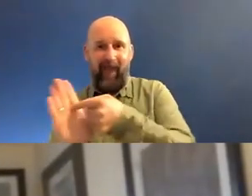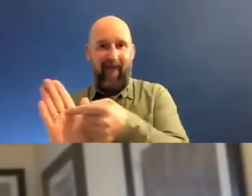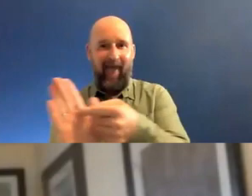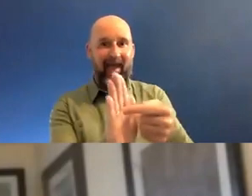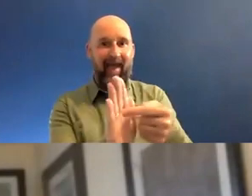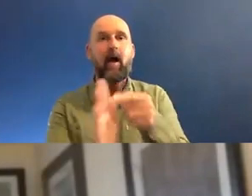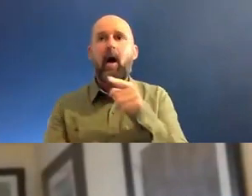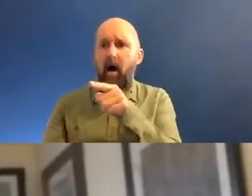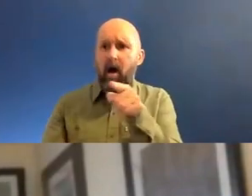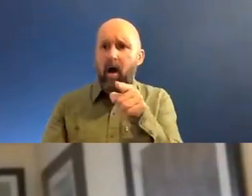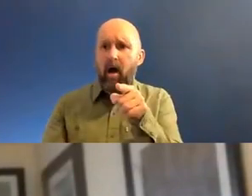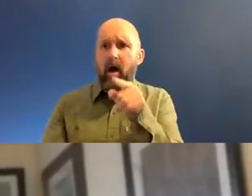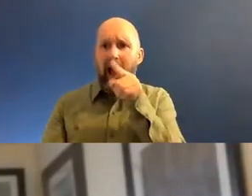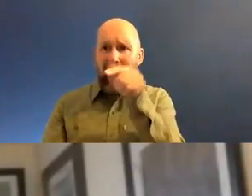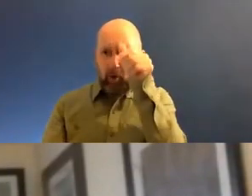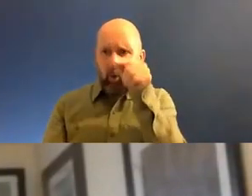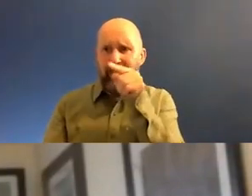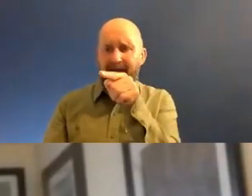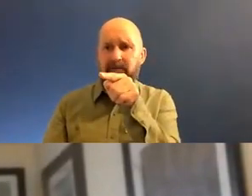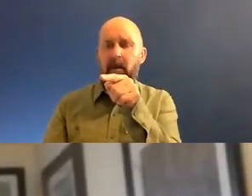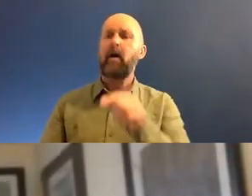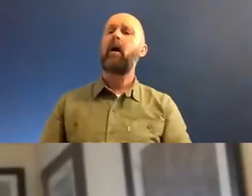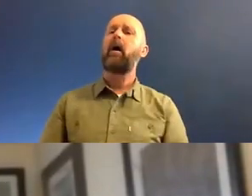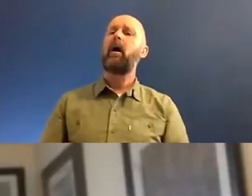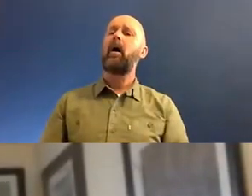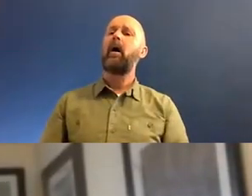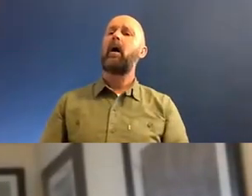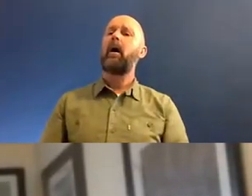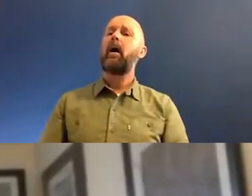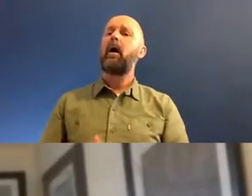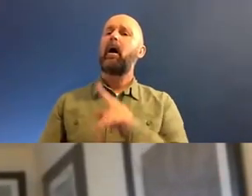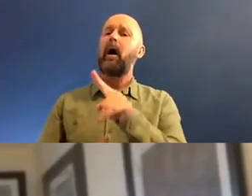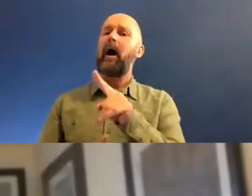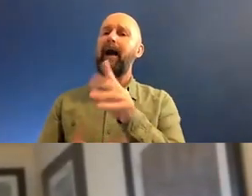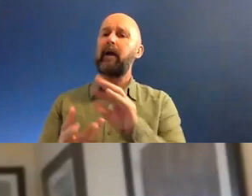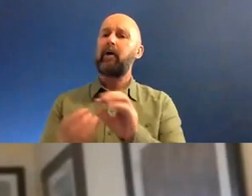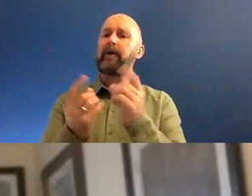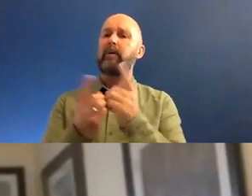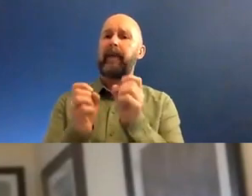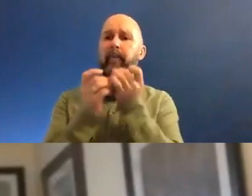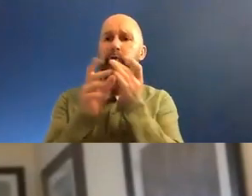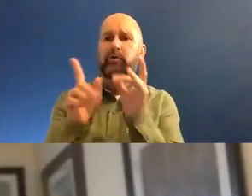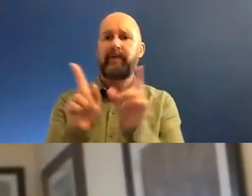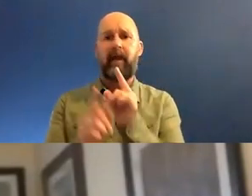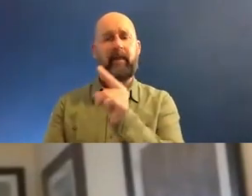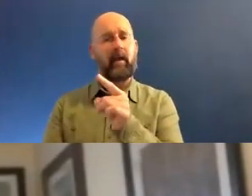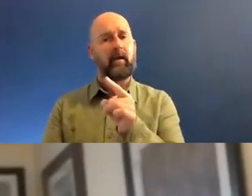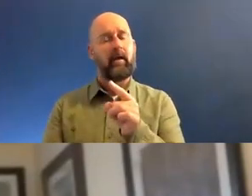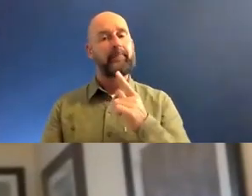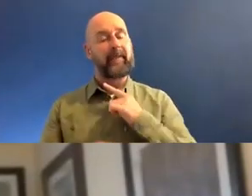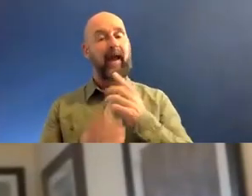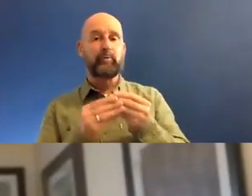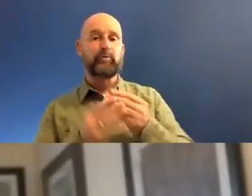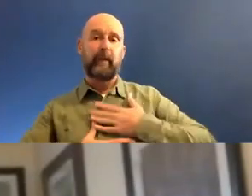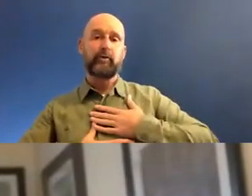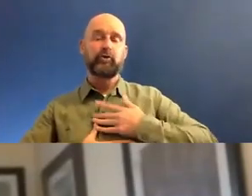say, wow, I know that. Oh, maybe I could express that as well in my own beautiful way. Um, and I was very privileged to